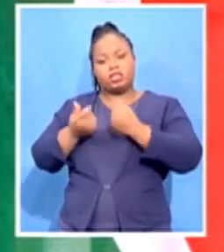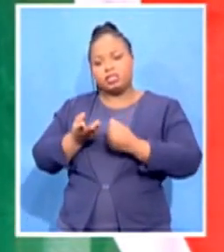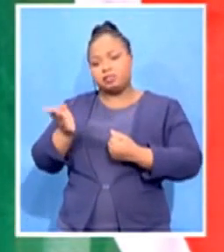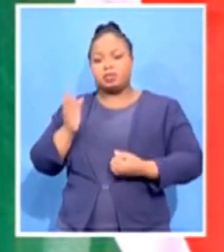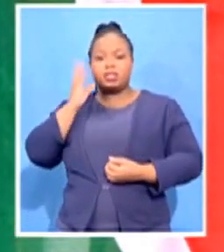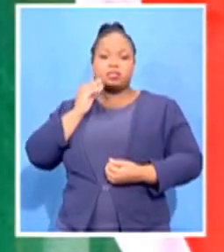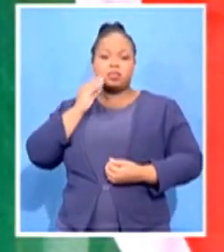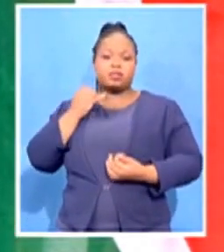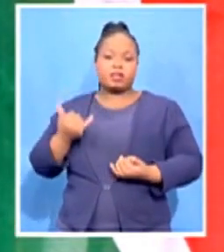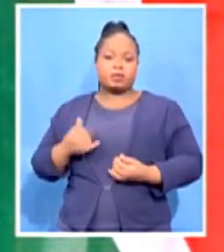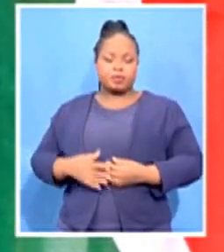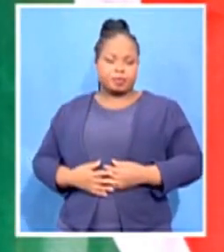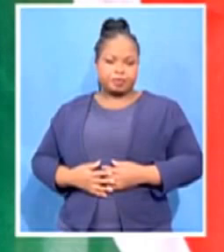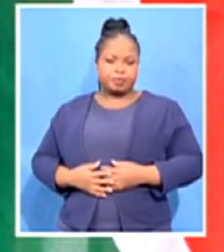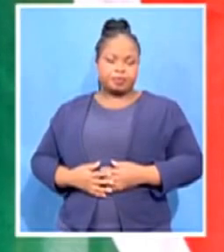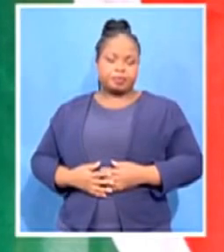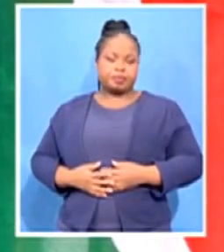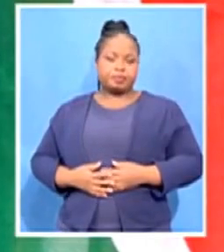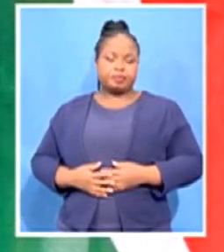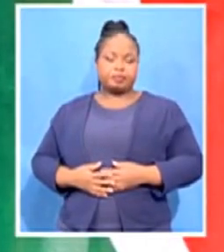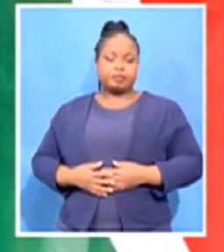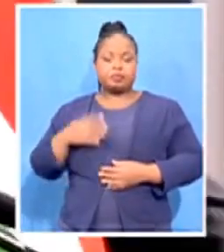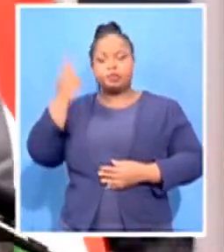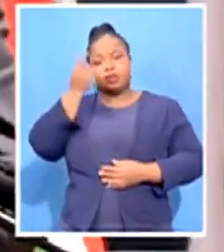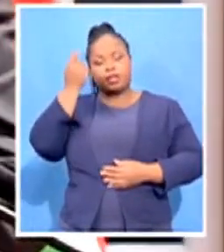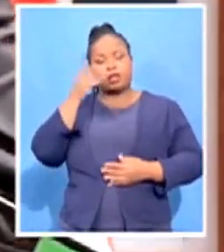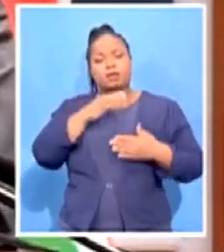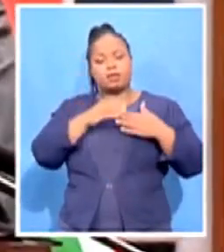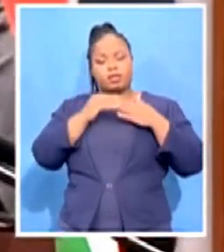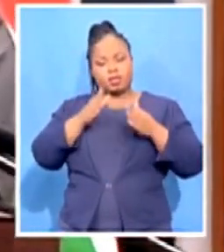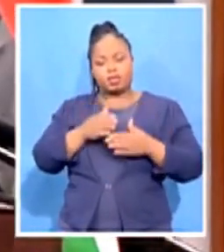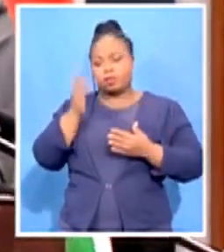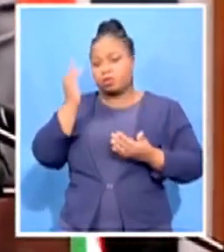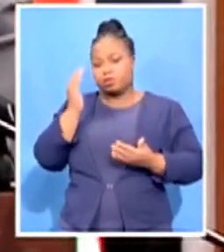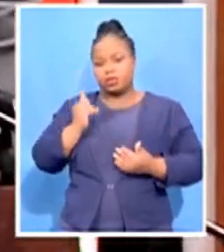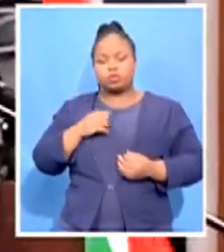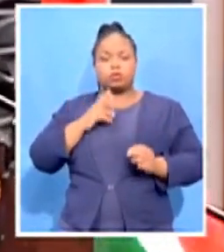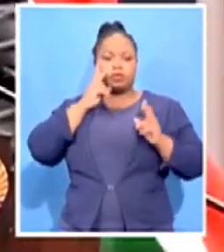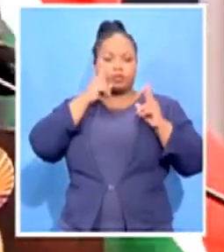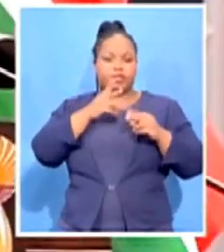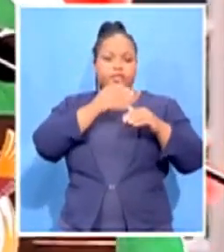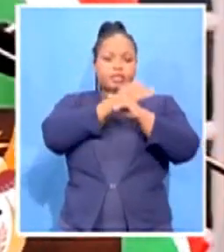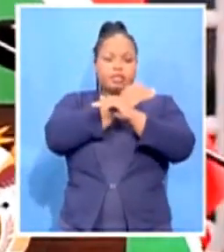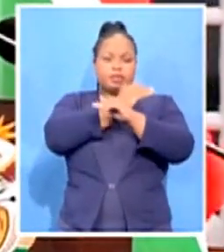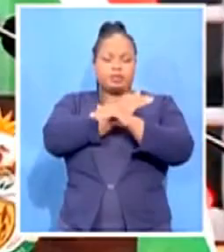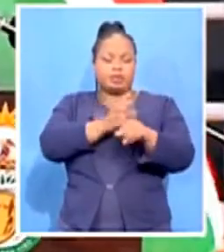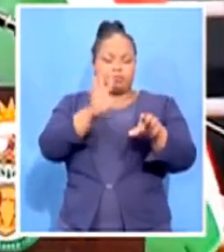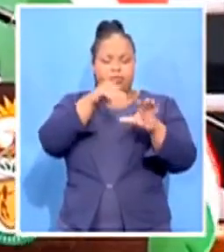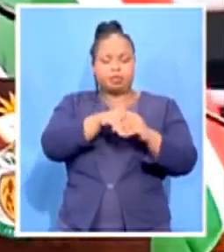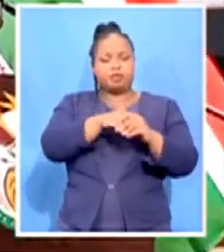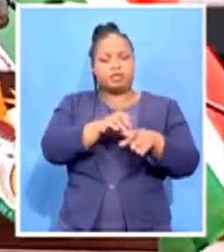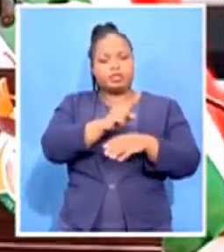Malawian leader is expected to visit Zambia as part of his subject tour. Sophie McQueen,